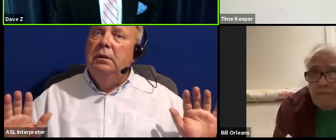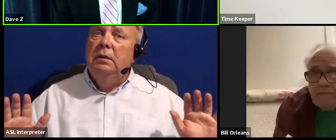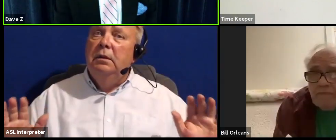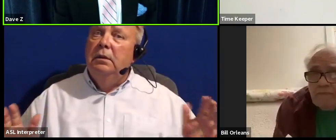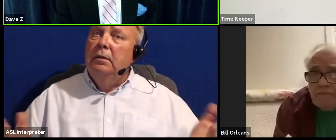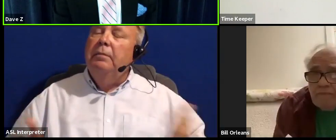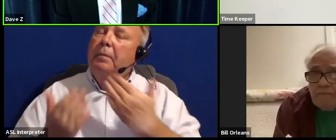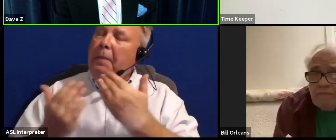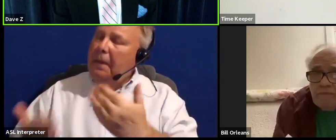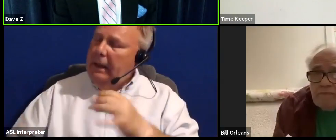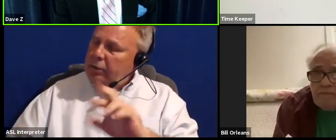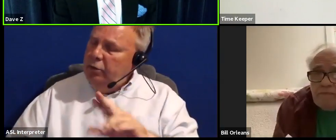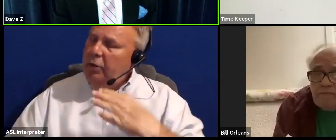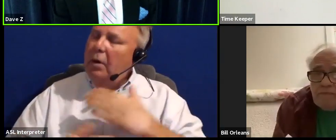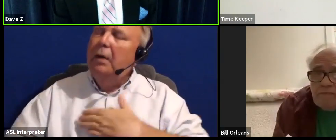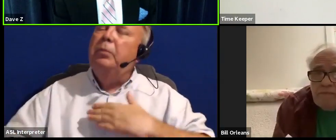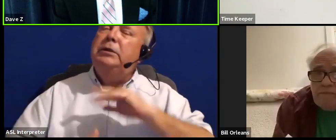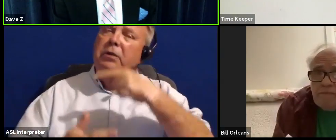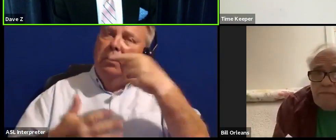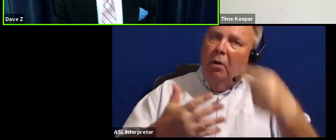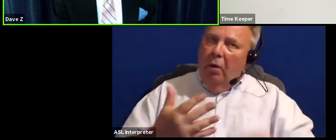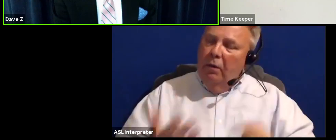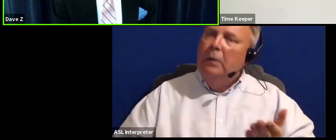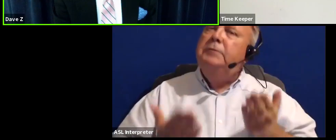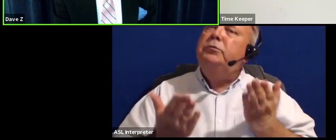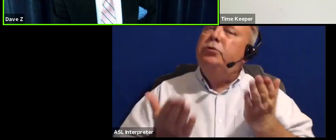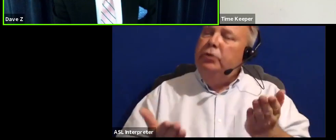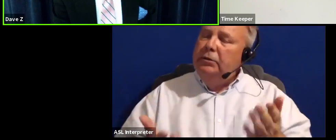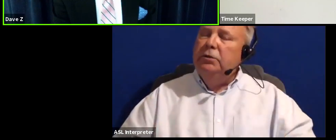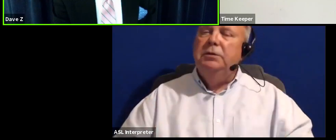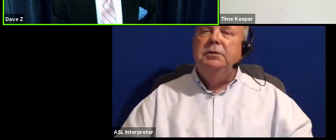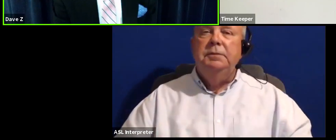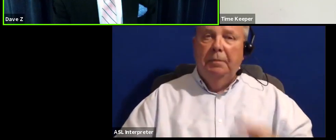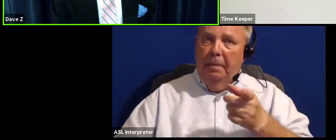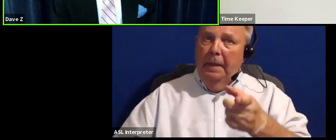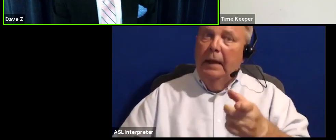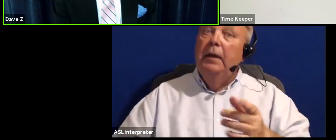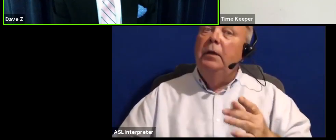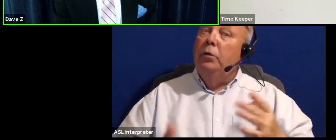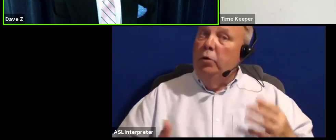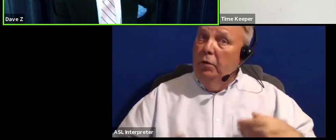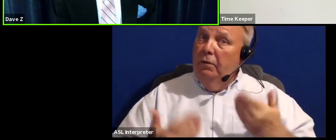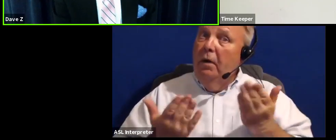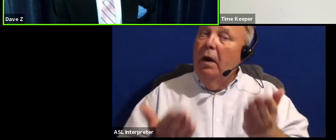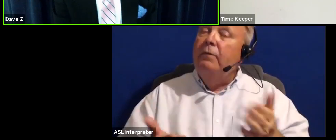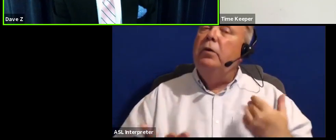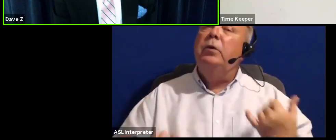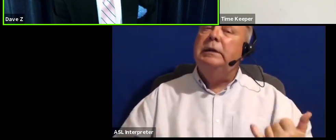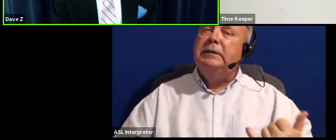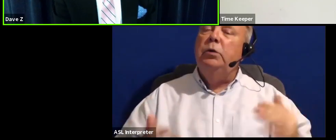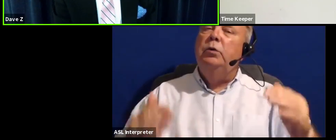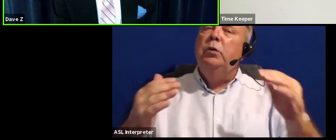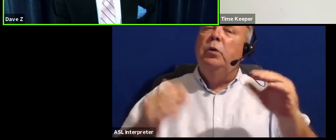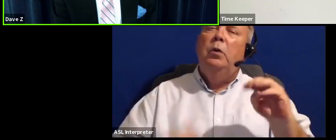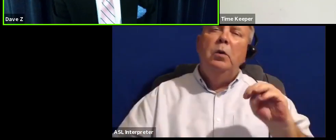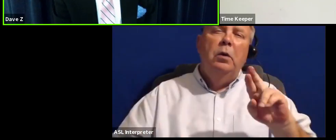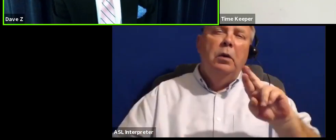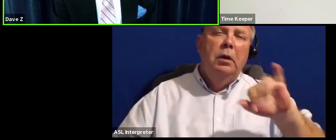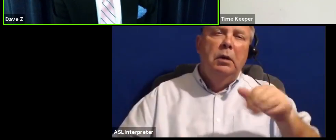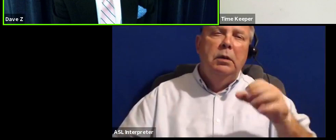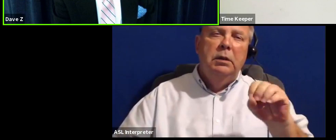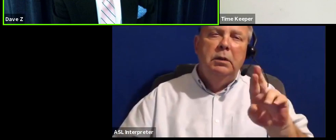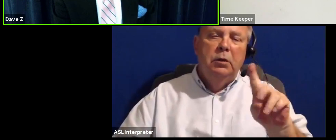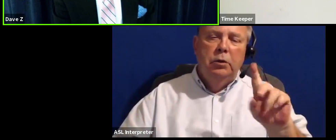Thank you, sir. I appreciate all those suggestions that you've offered to us. Let's go now to Mr. Jordan.